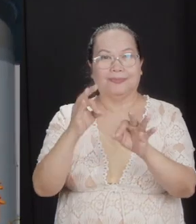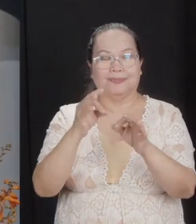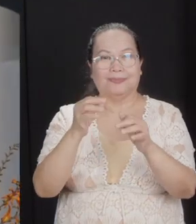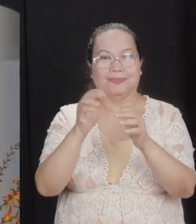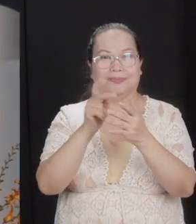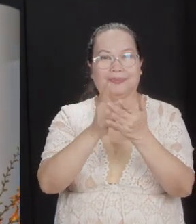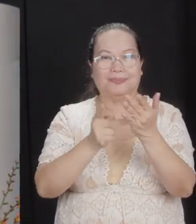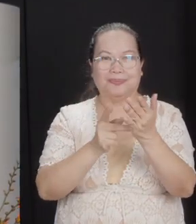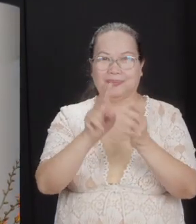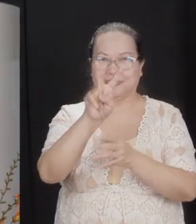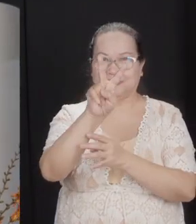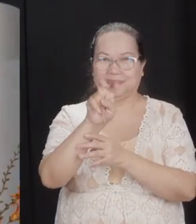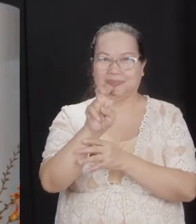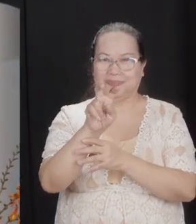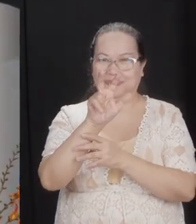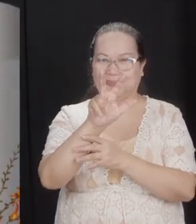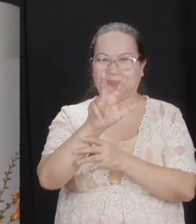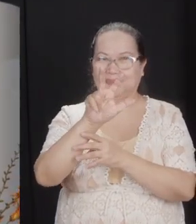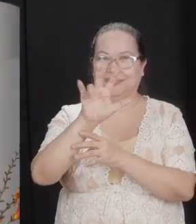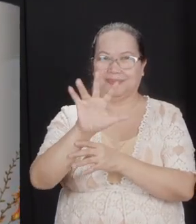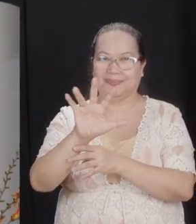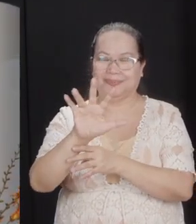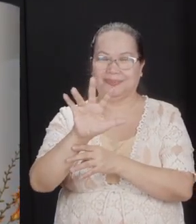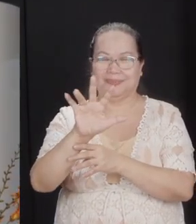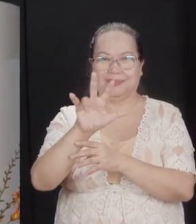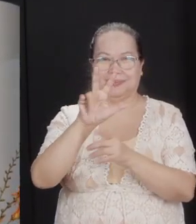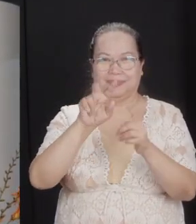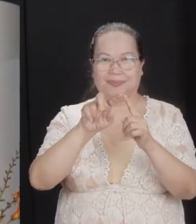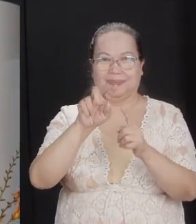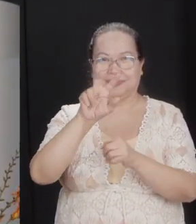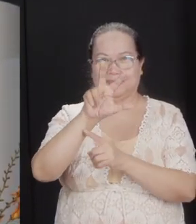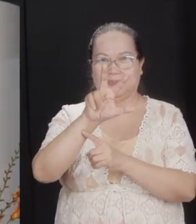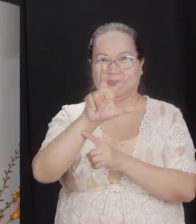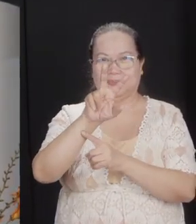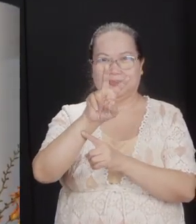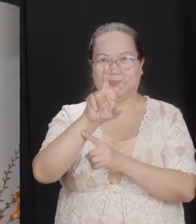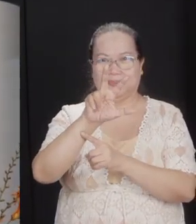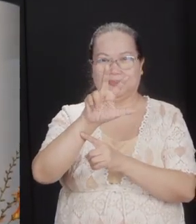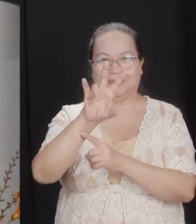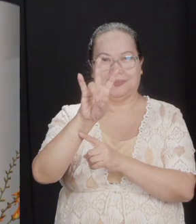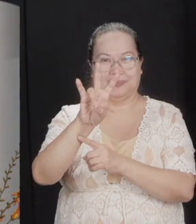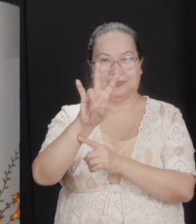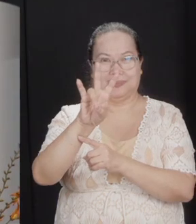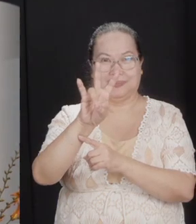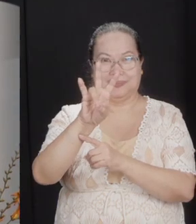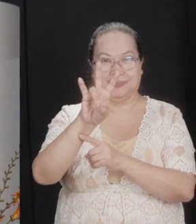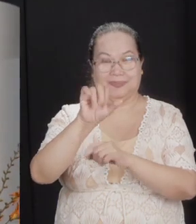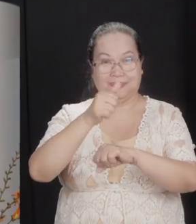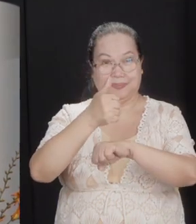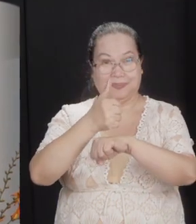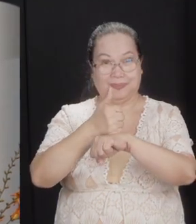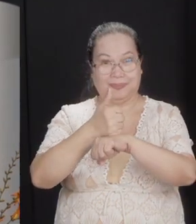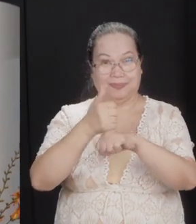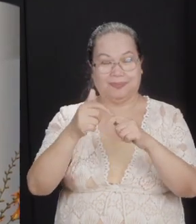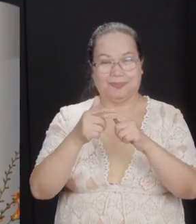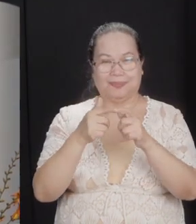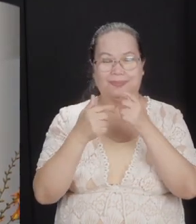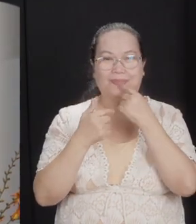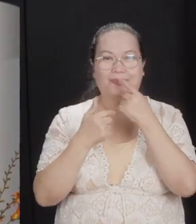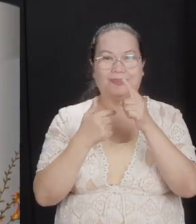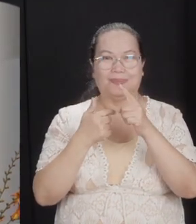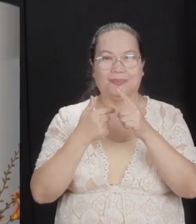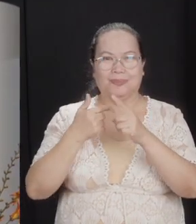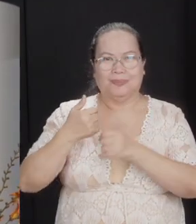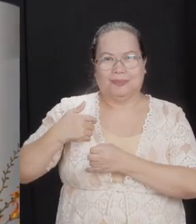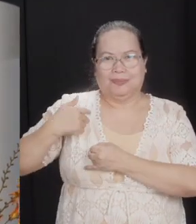235 to 237 if you use our pew Bibles. And the setting begins with the elite soldiers